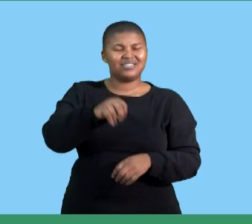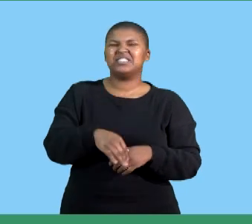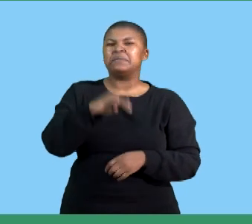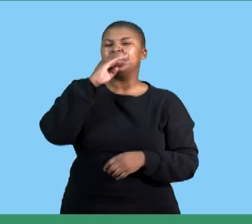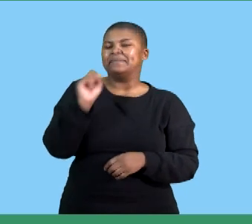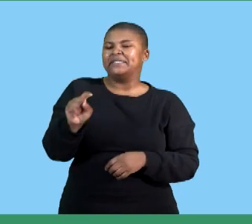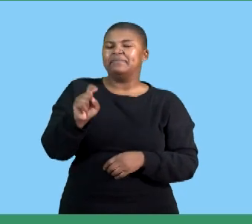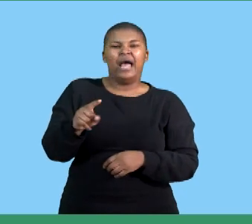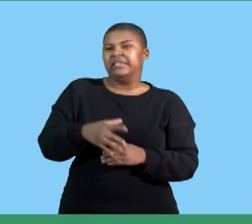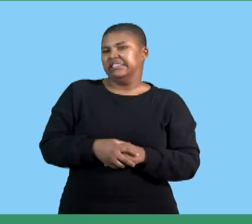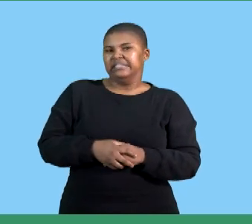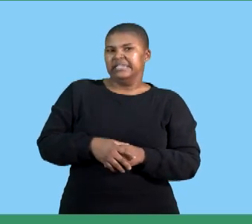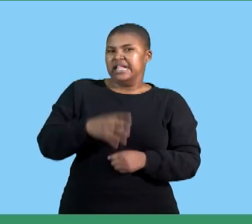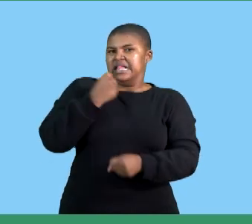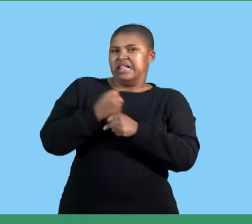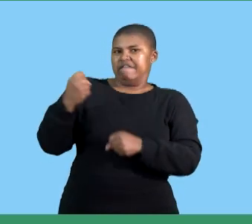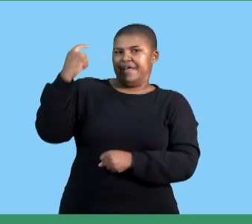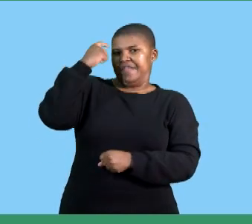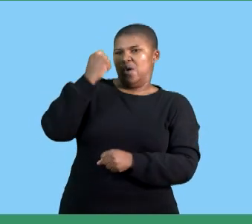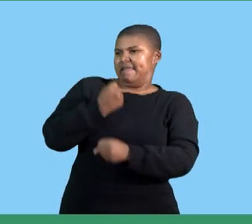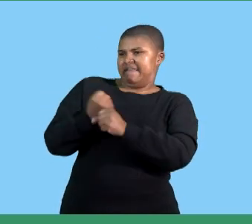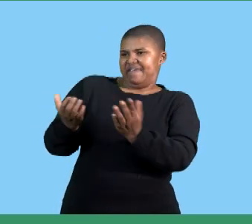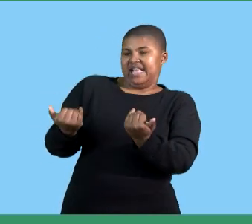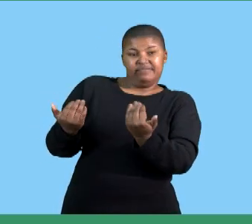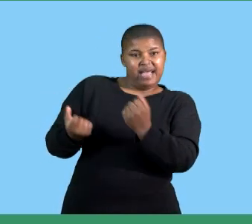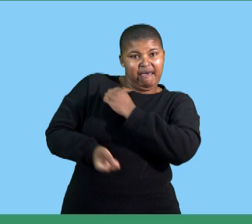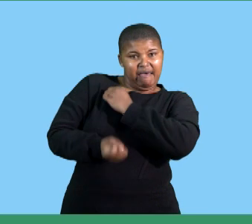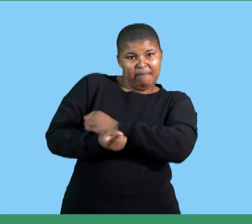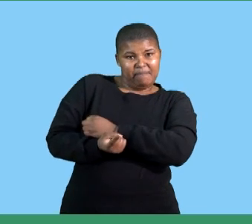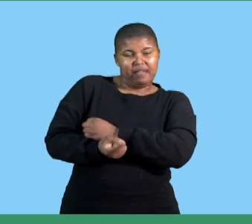which means not anticipated or predicted